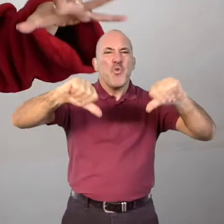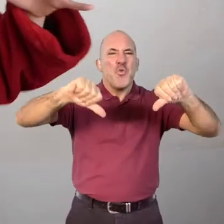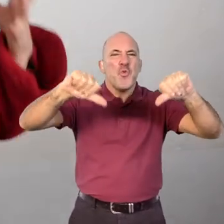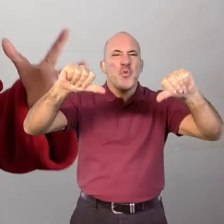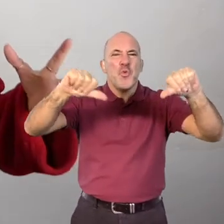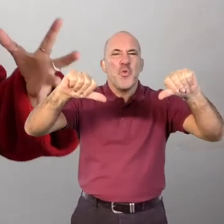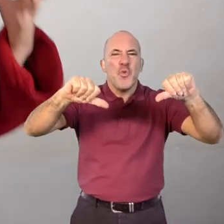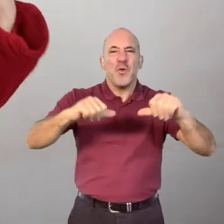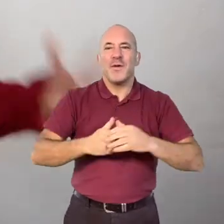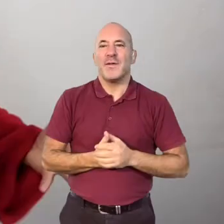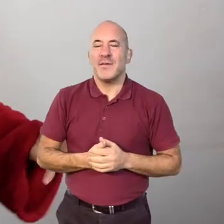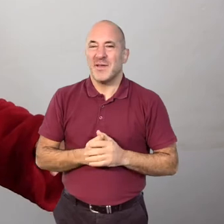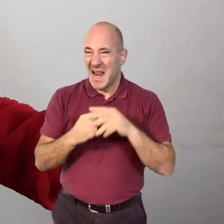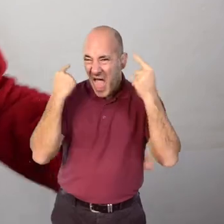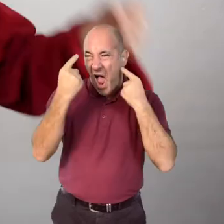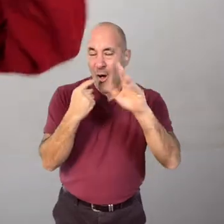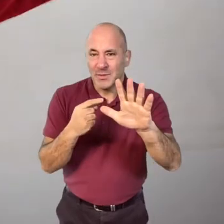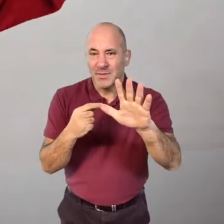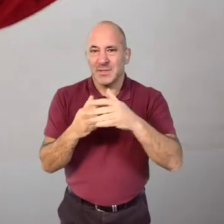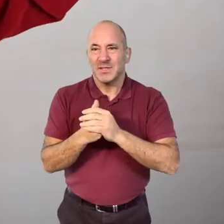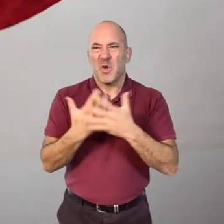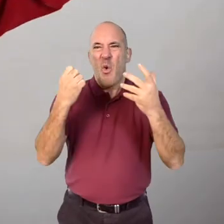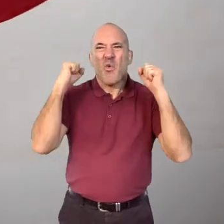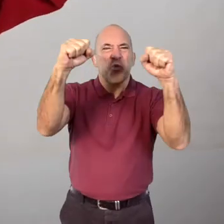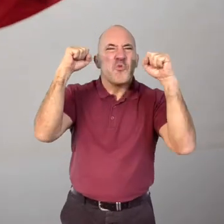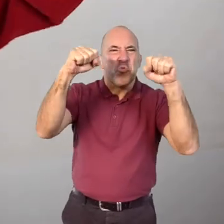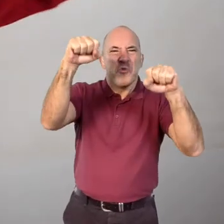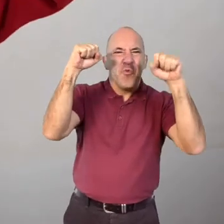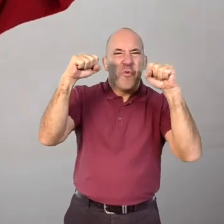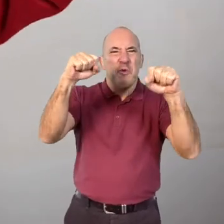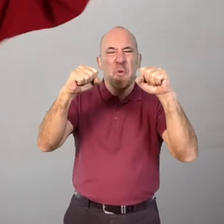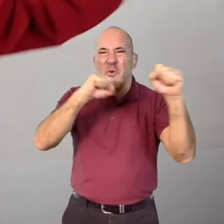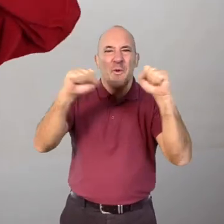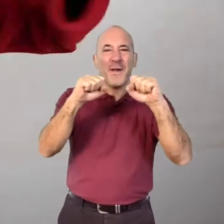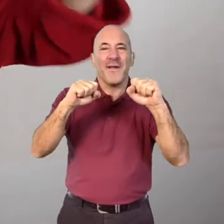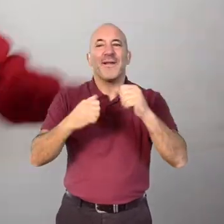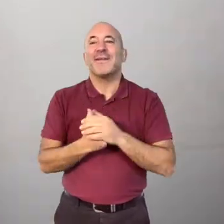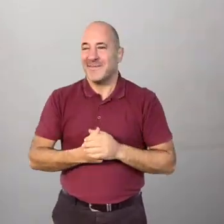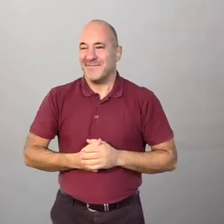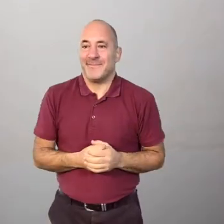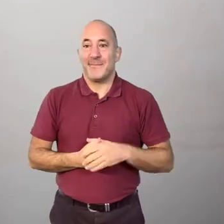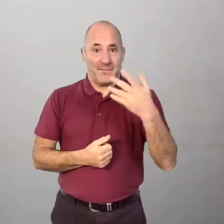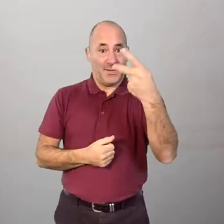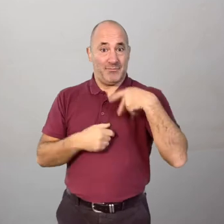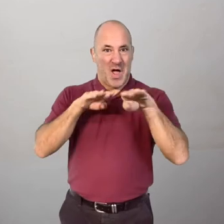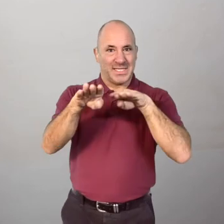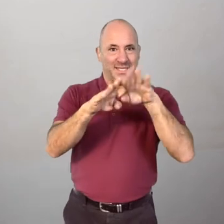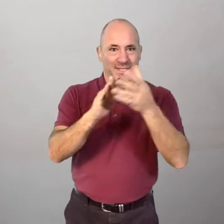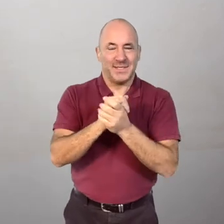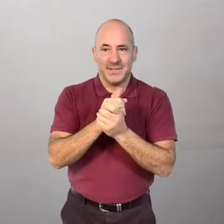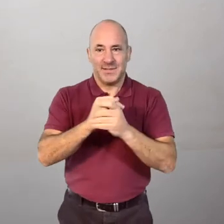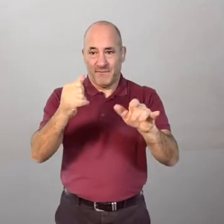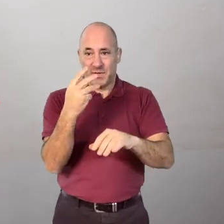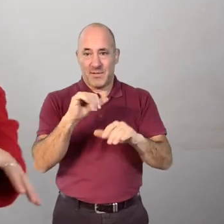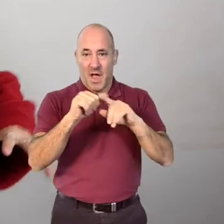get to boo as loud as you want or raise your fists in the air and shake them let's practice after